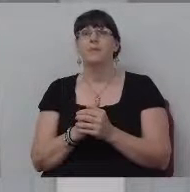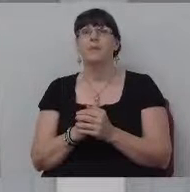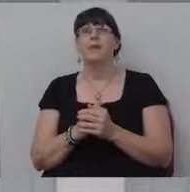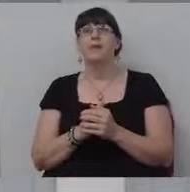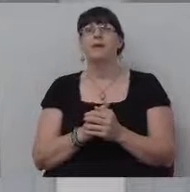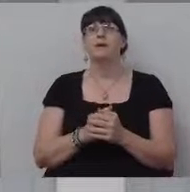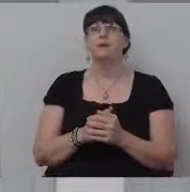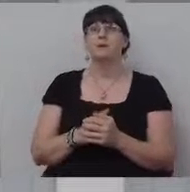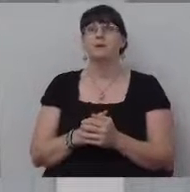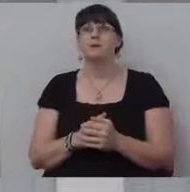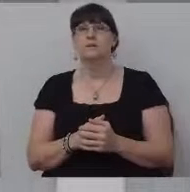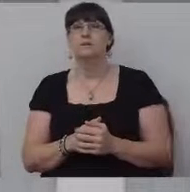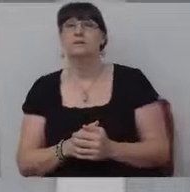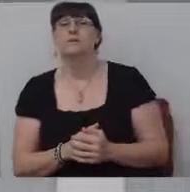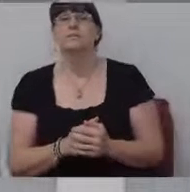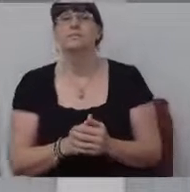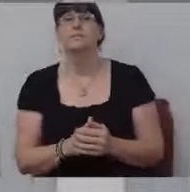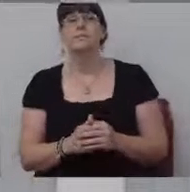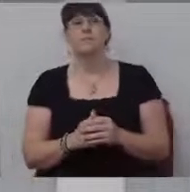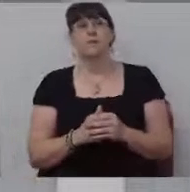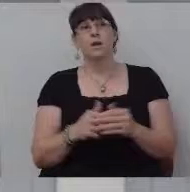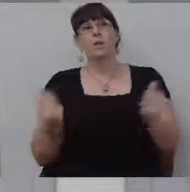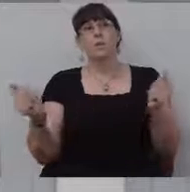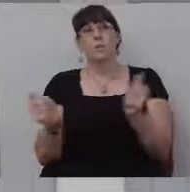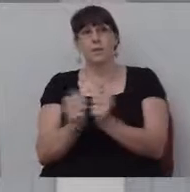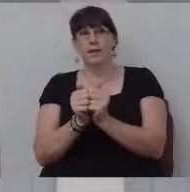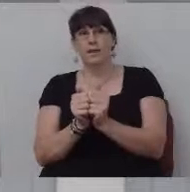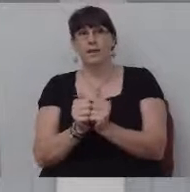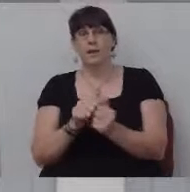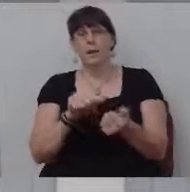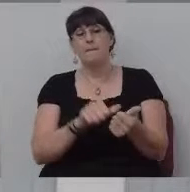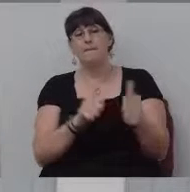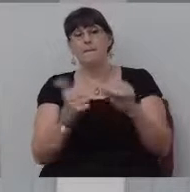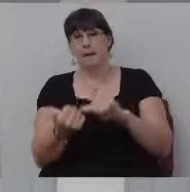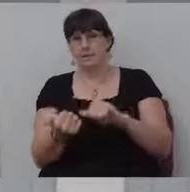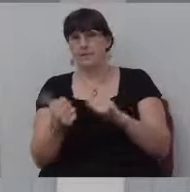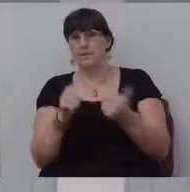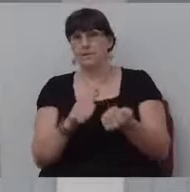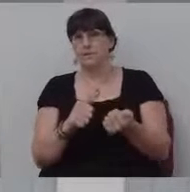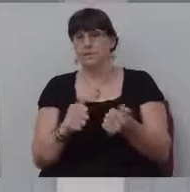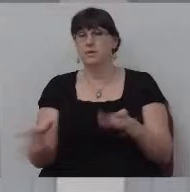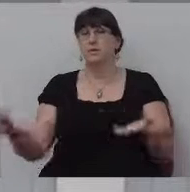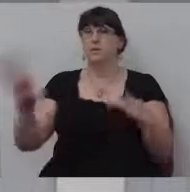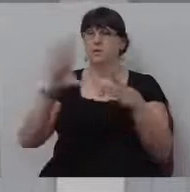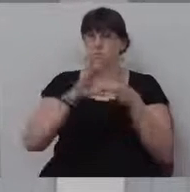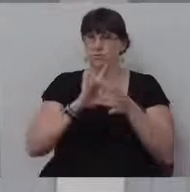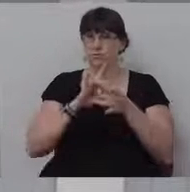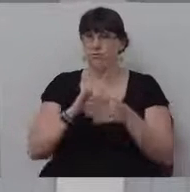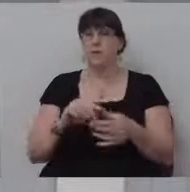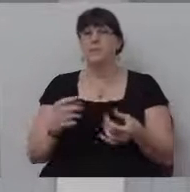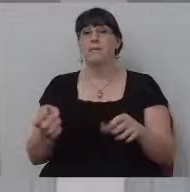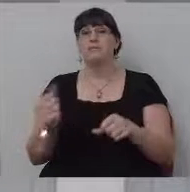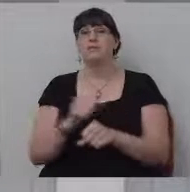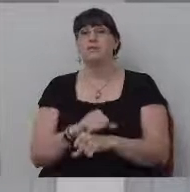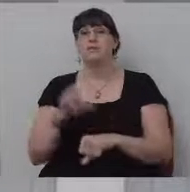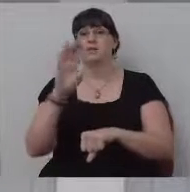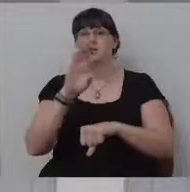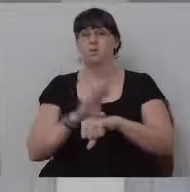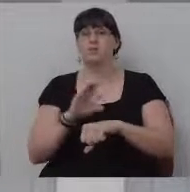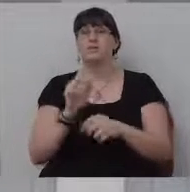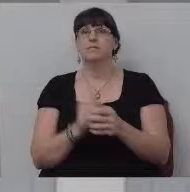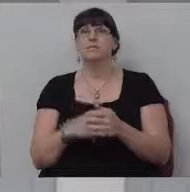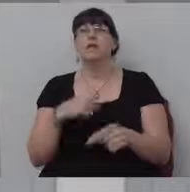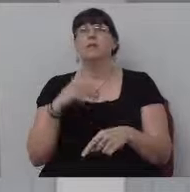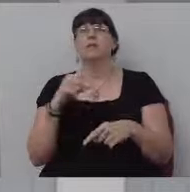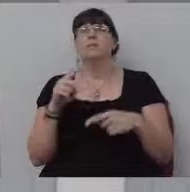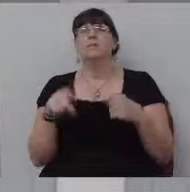baptism come with baptism comes membership. So we're baptized into the membership of a, of a local Baptist church. And once a